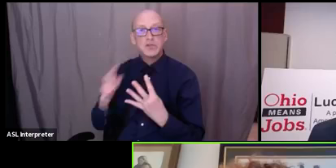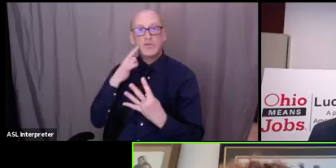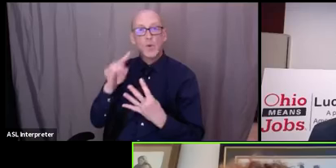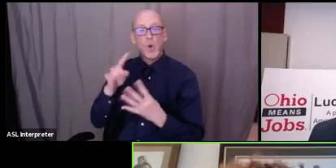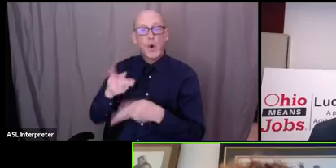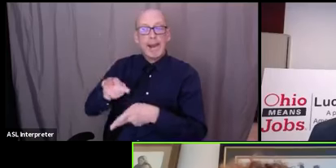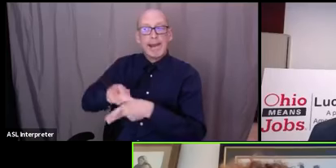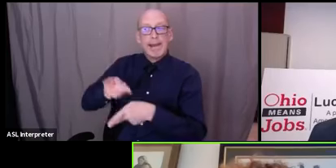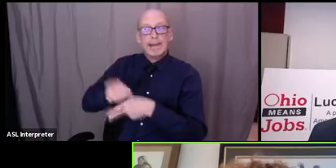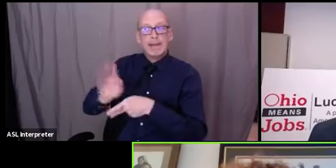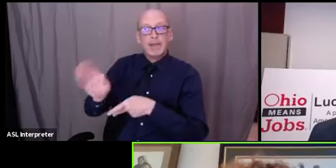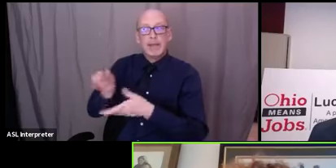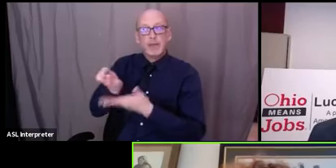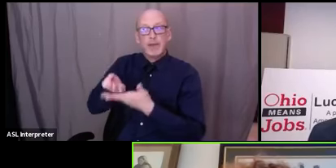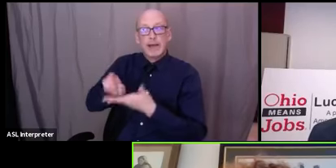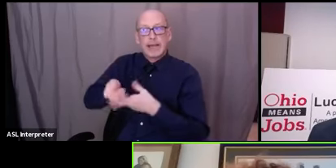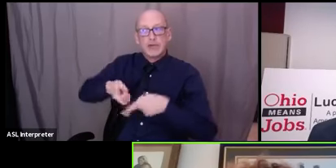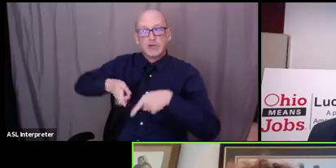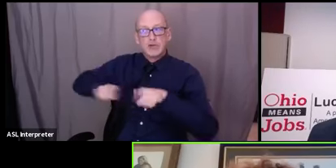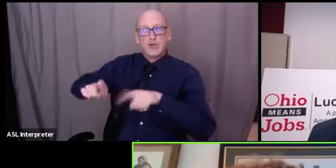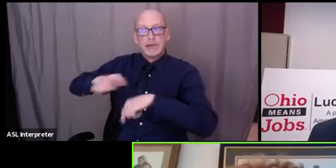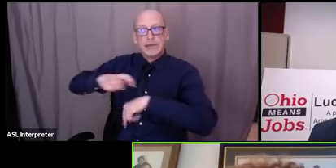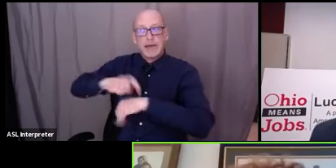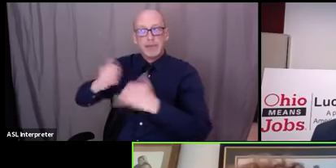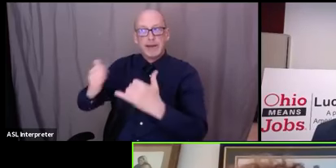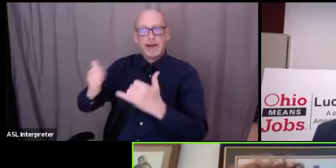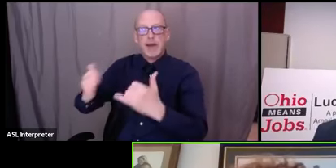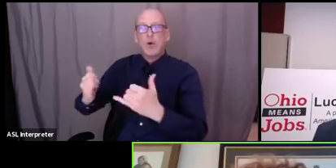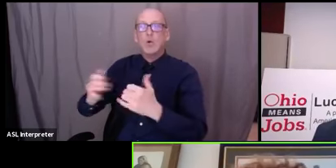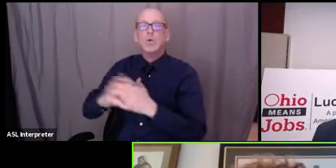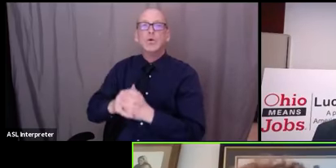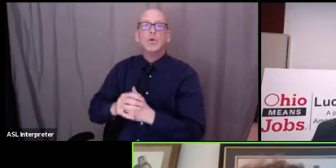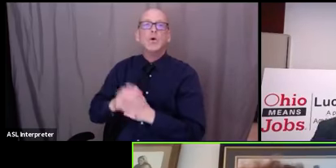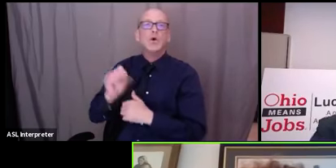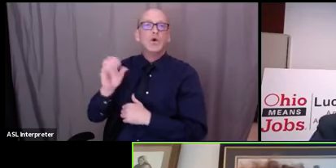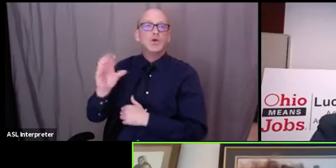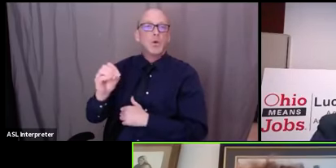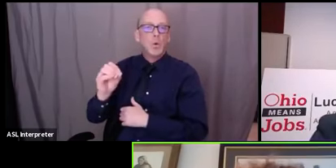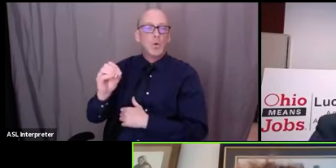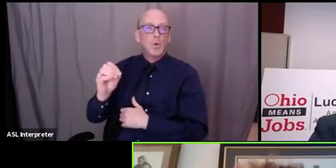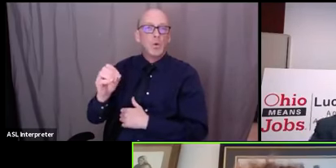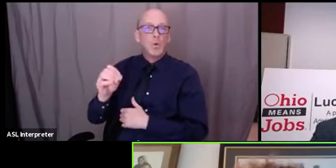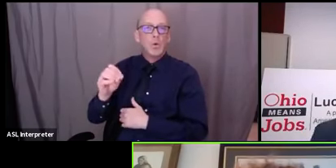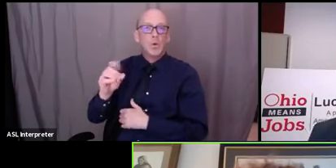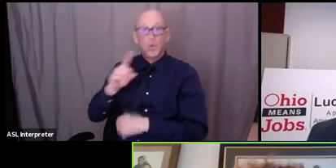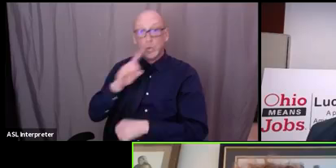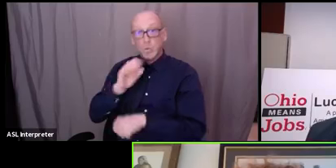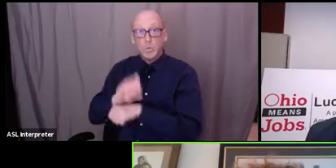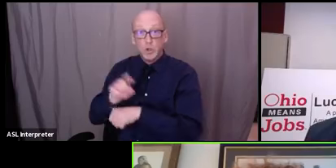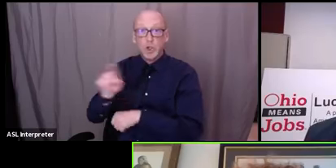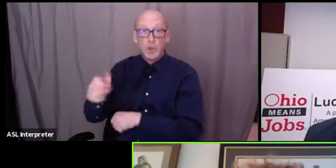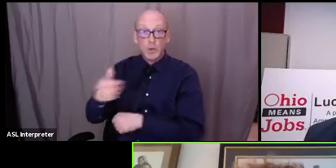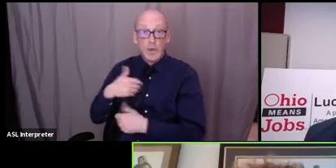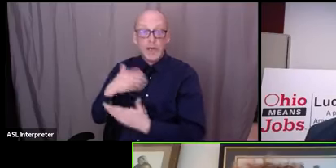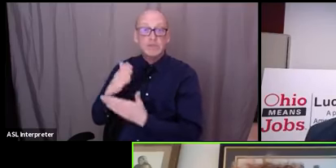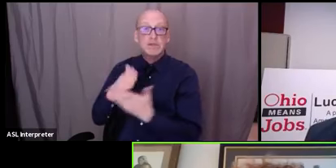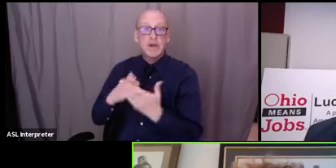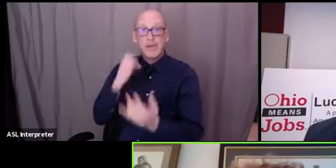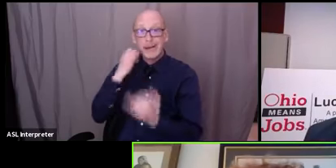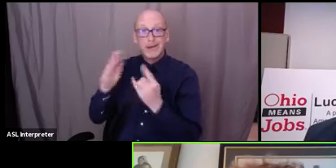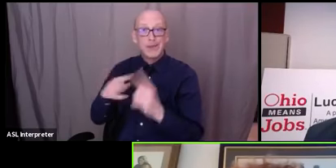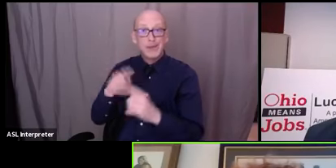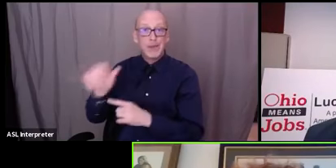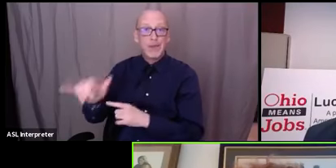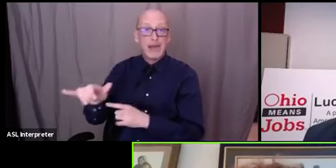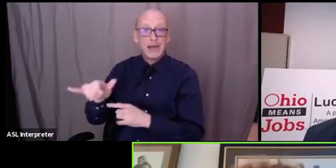their finances in this particular time um and and certainly you have some um ideas about that should